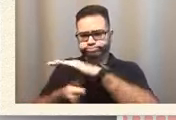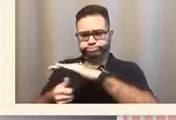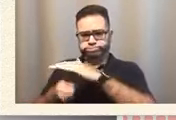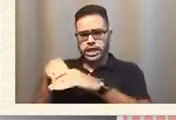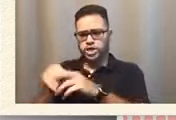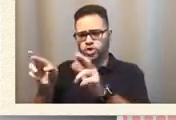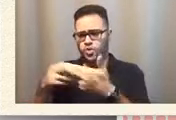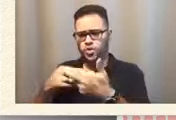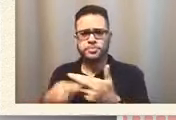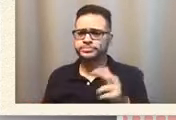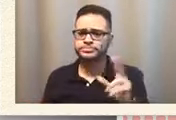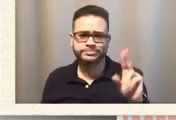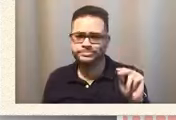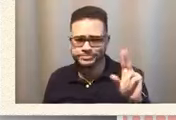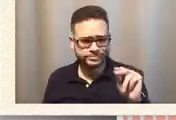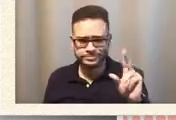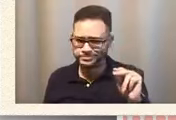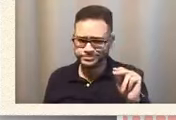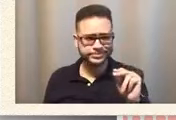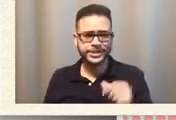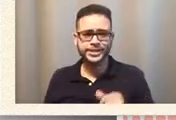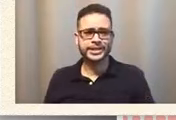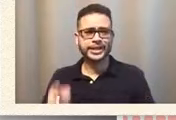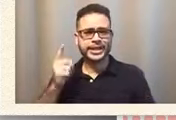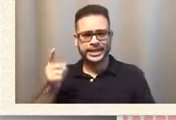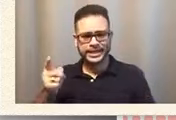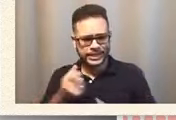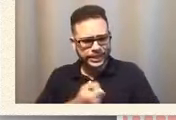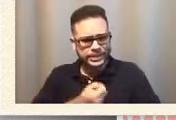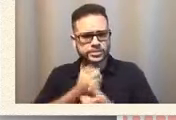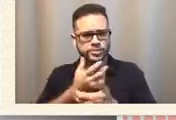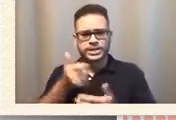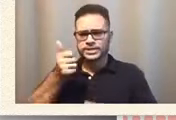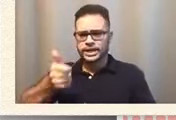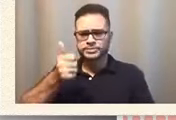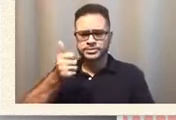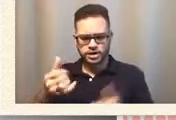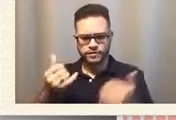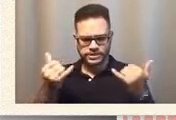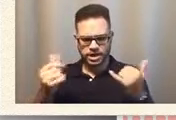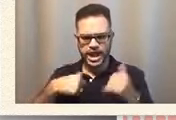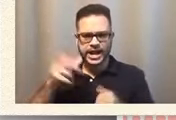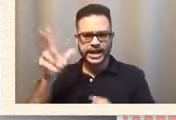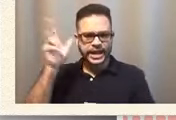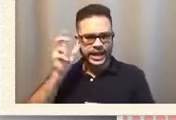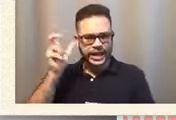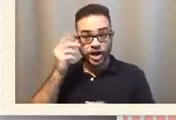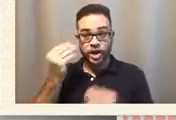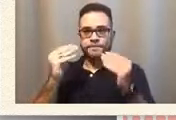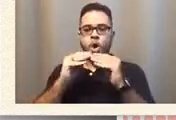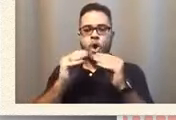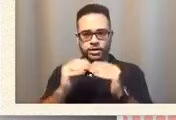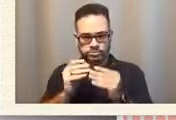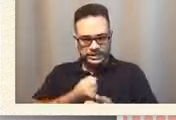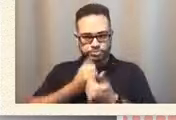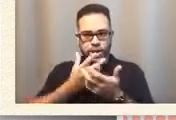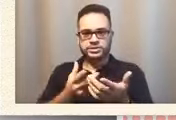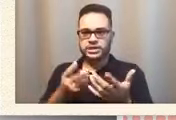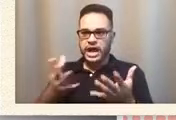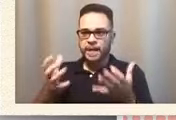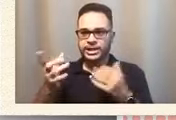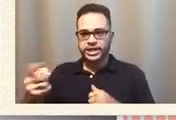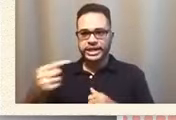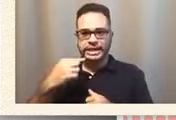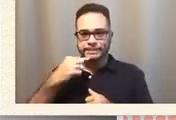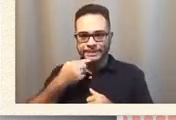he he expressed himself now i can hear him even louder how much he miss his college